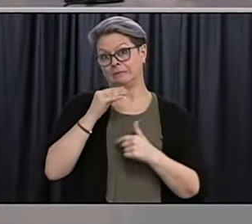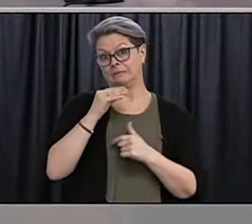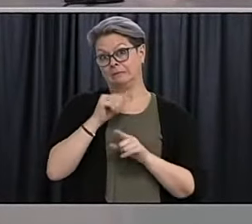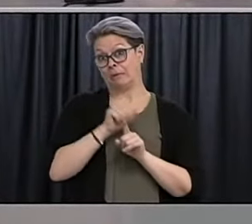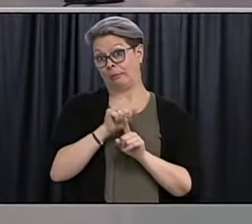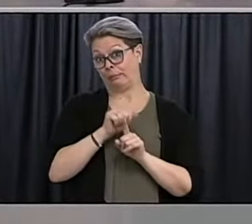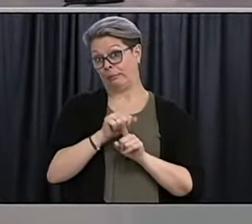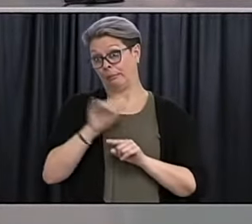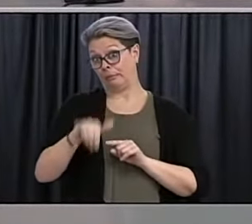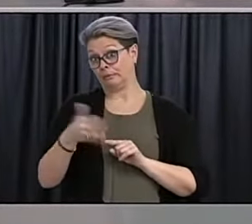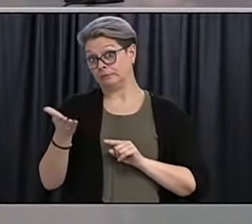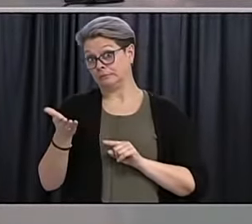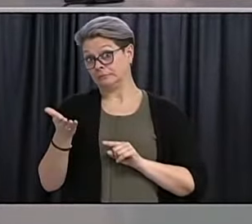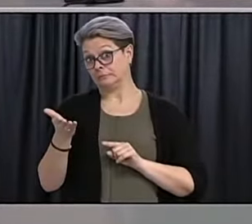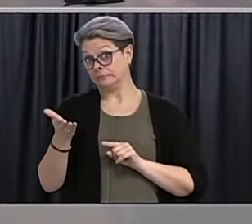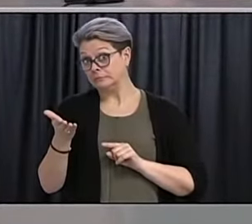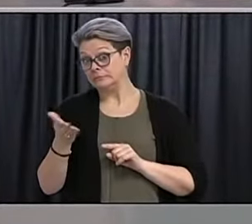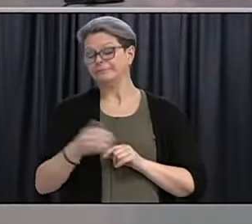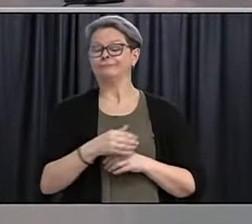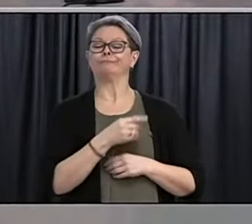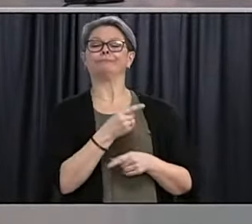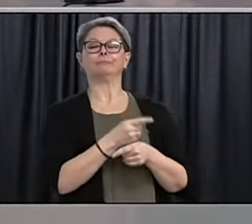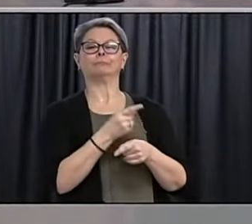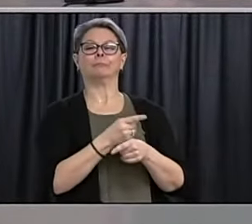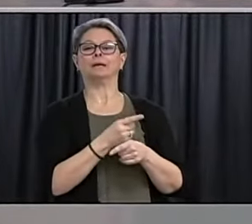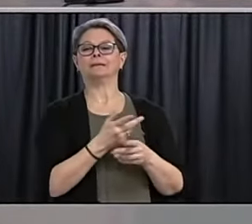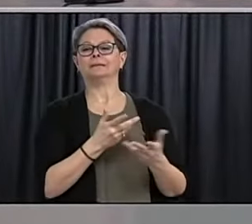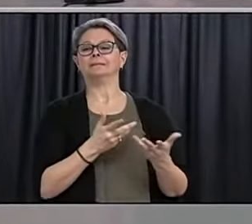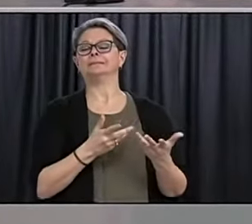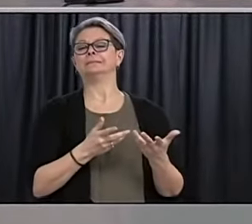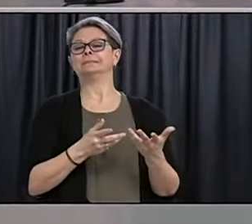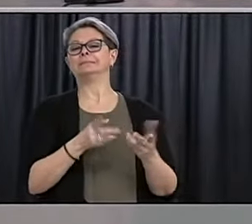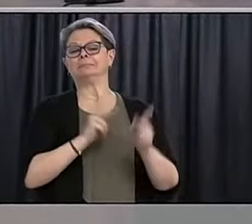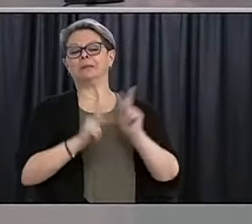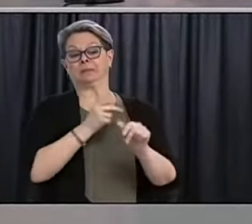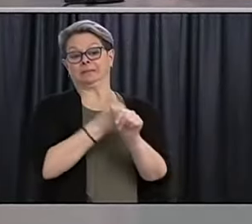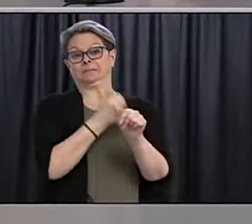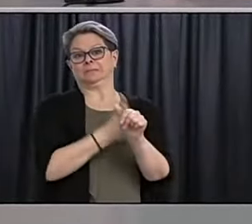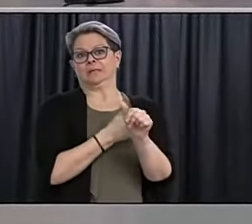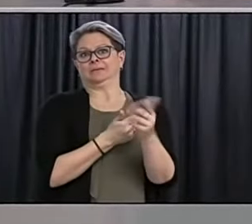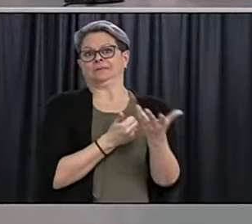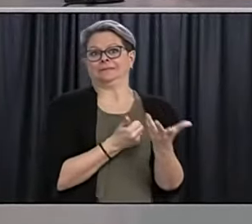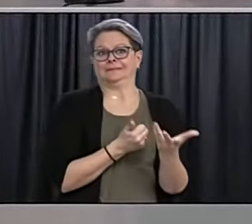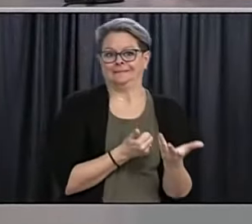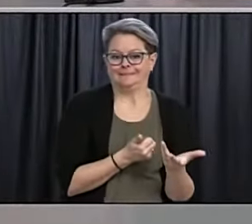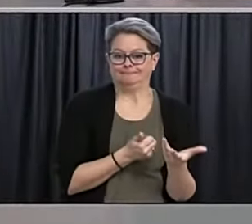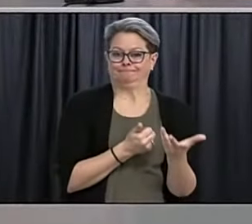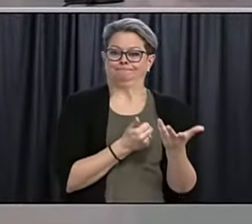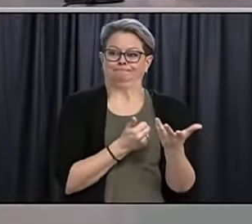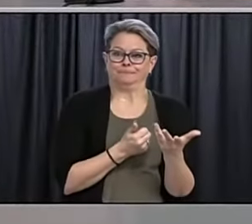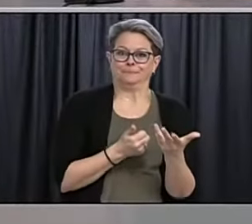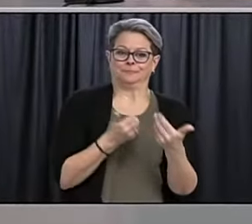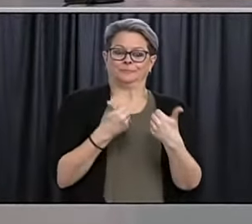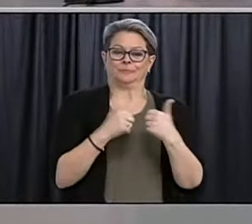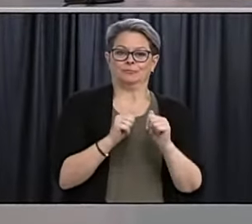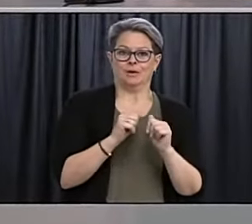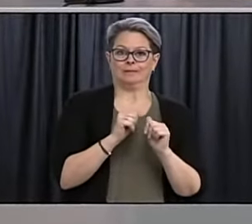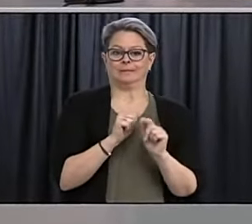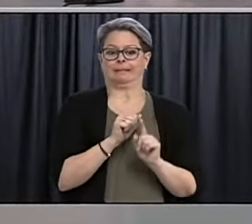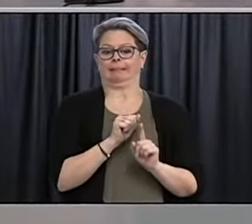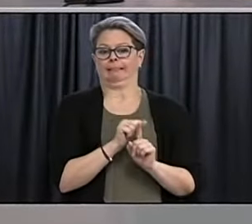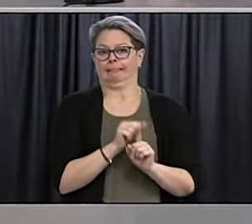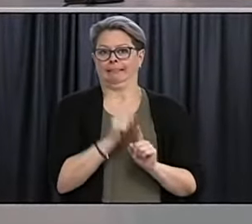Is that what you're referring to? So people who say it wouldn't be in one of the identified priority groups trying to register anyway and